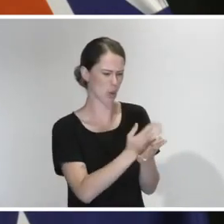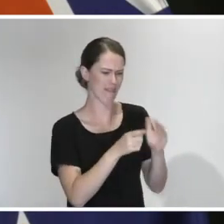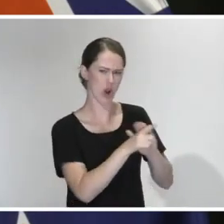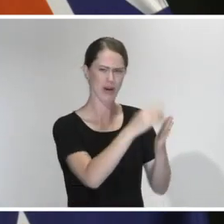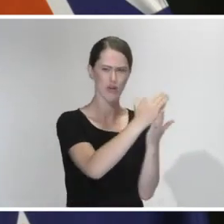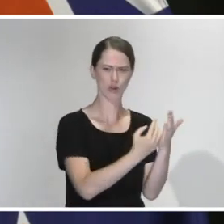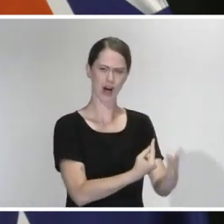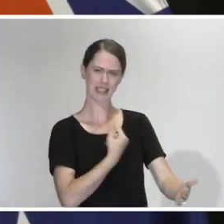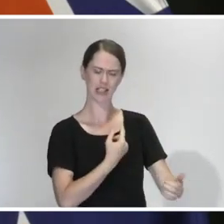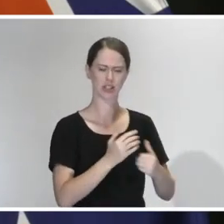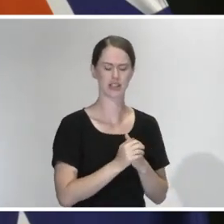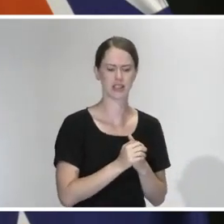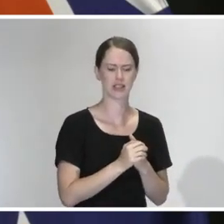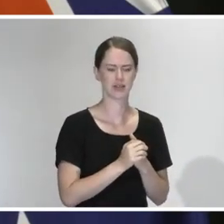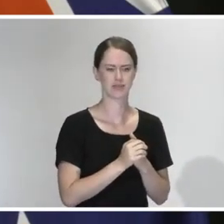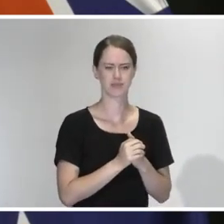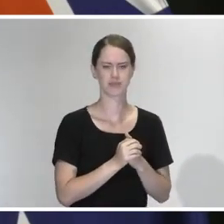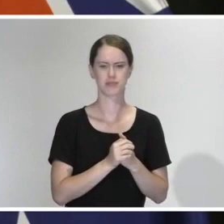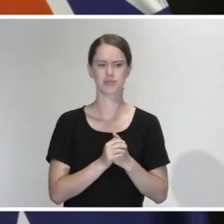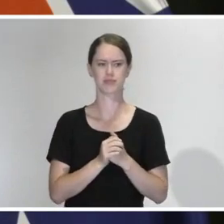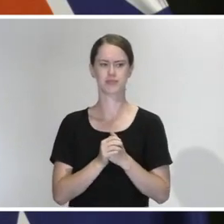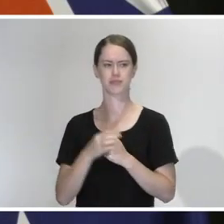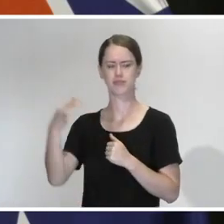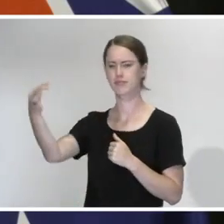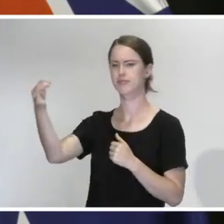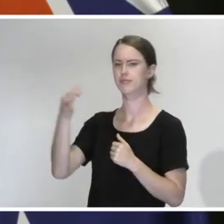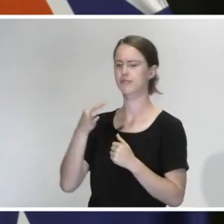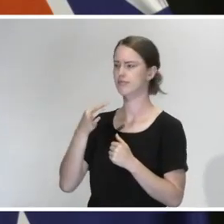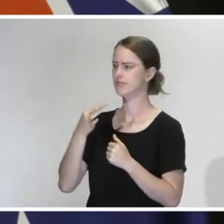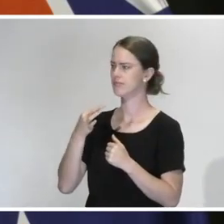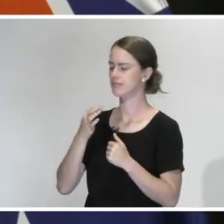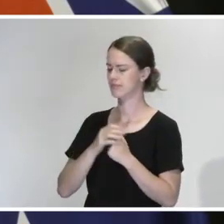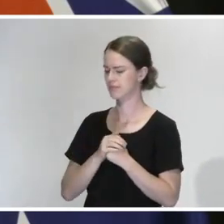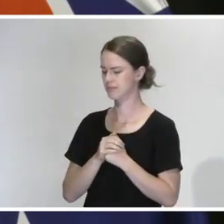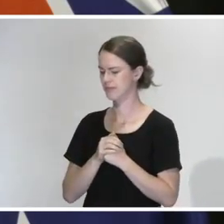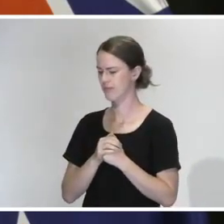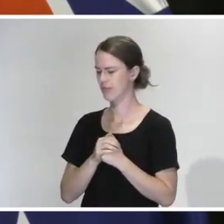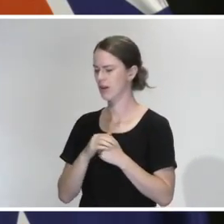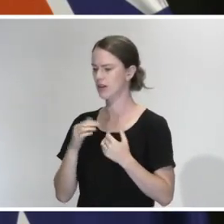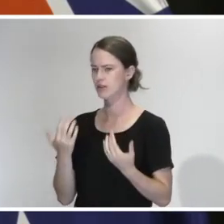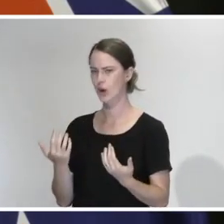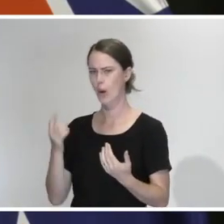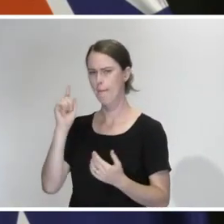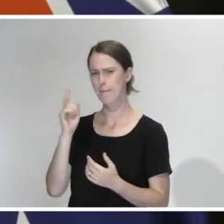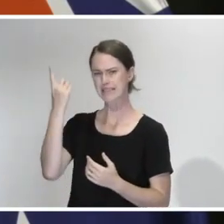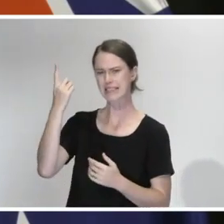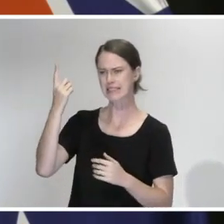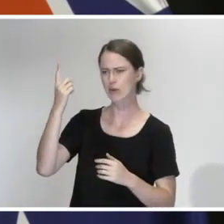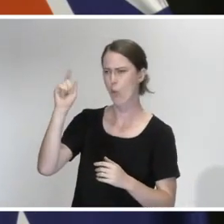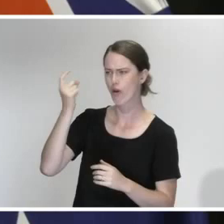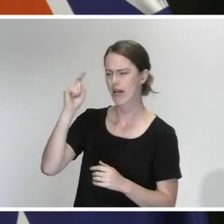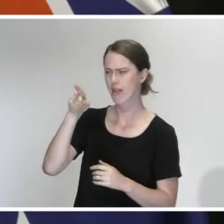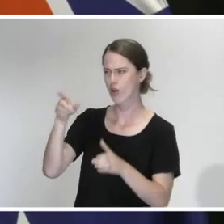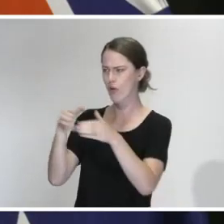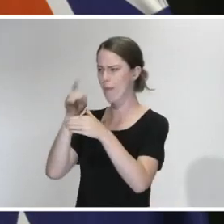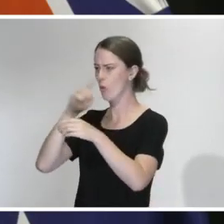expectations and giving a steer to officials. What about the compliance aspect of it? Were ministers concerned that this